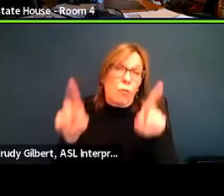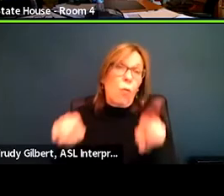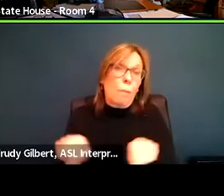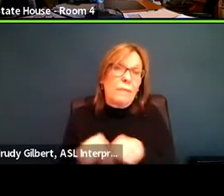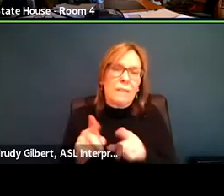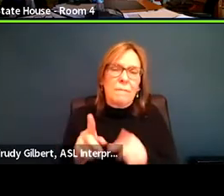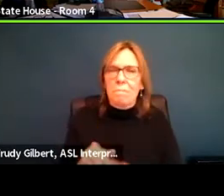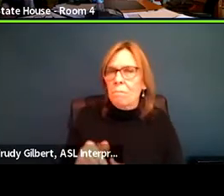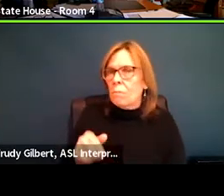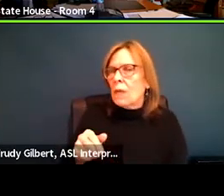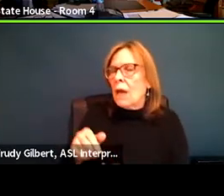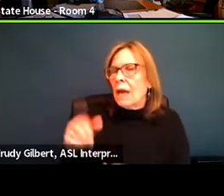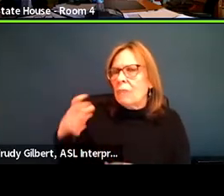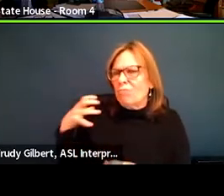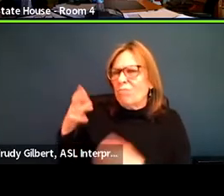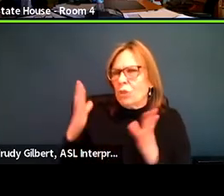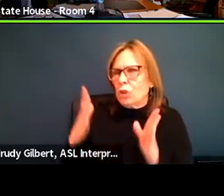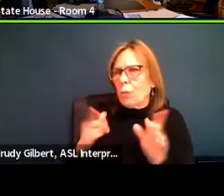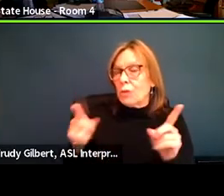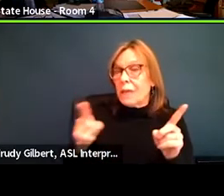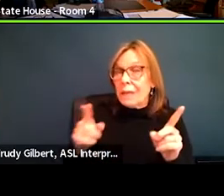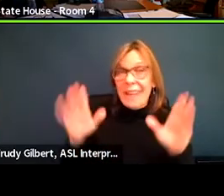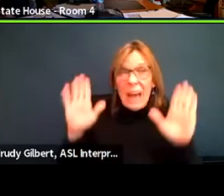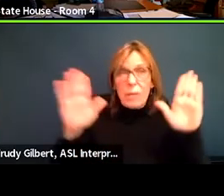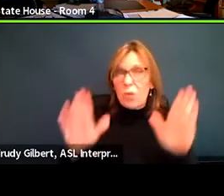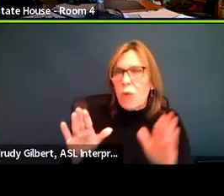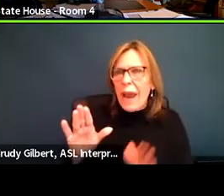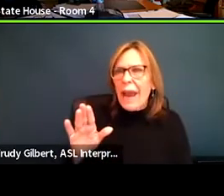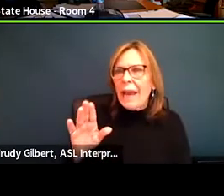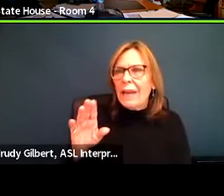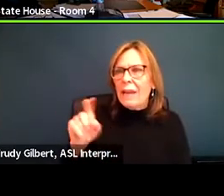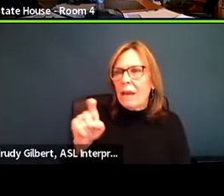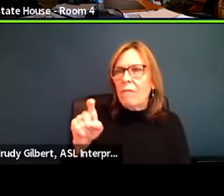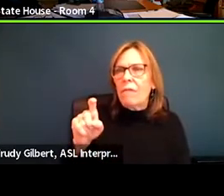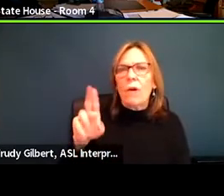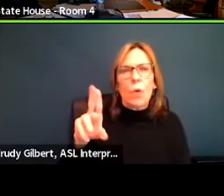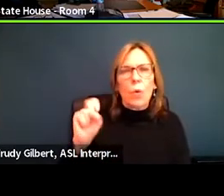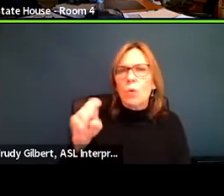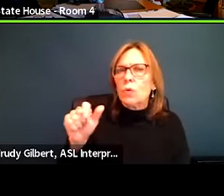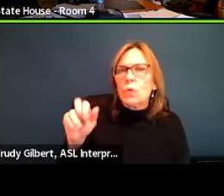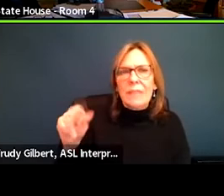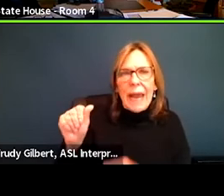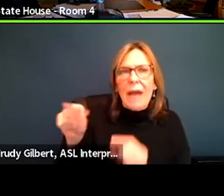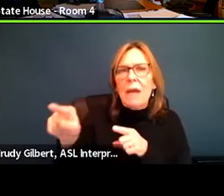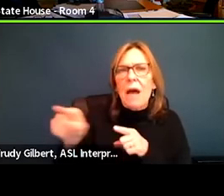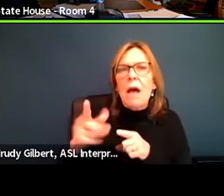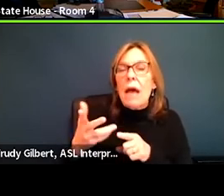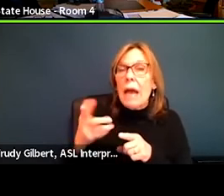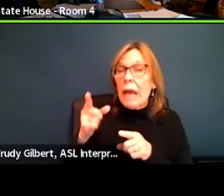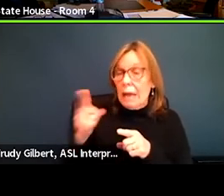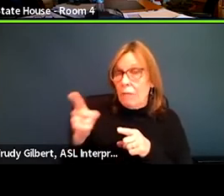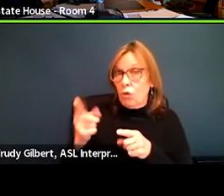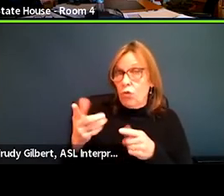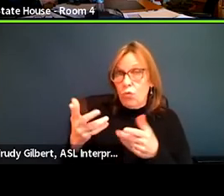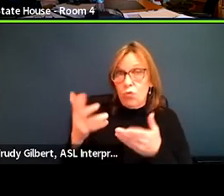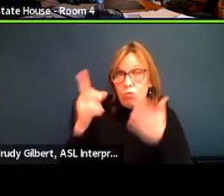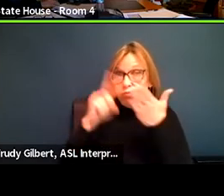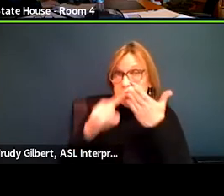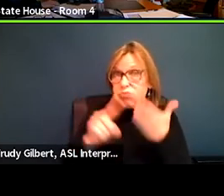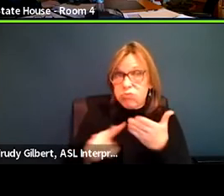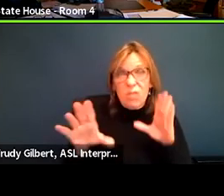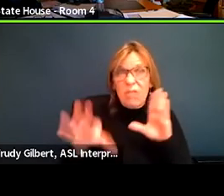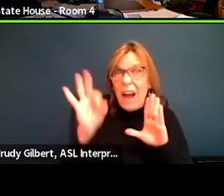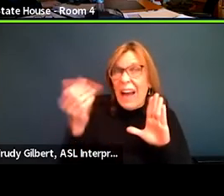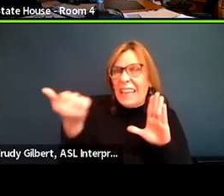would be great if Susanna, if you are able to find any information, if you have, um,